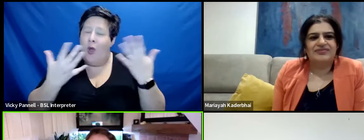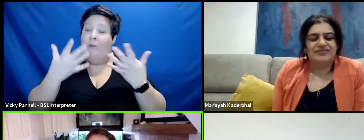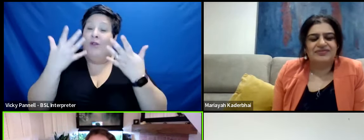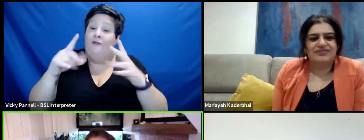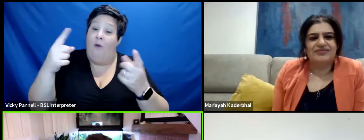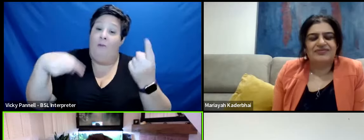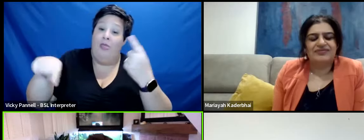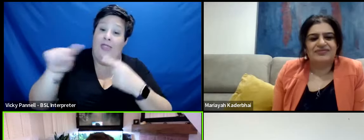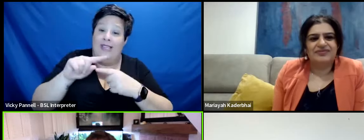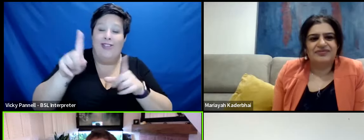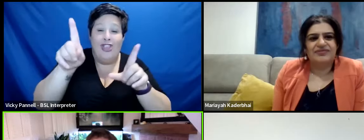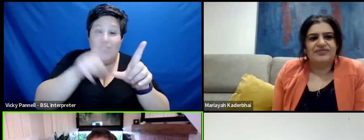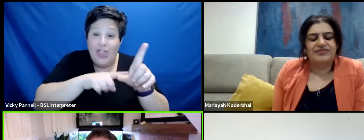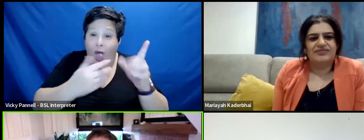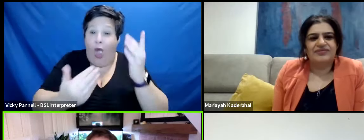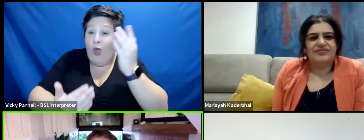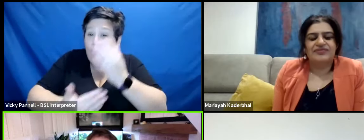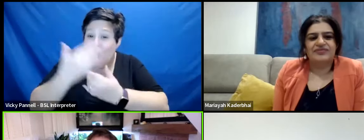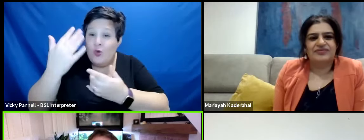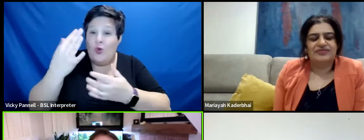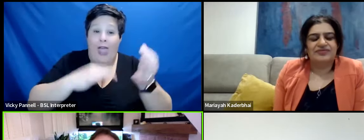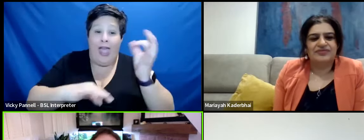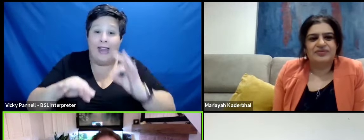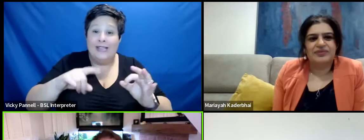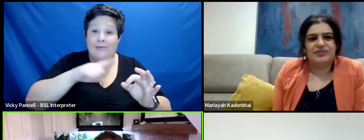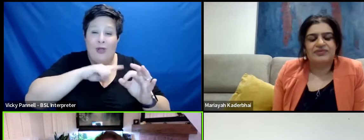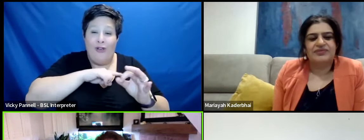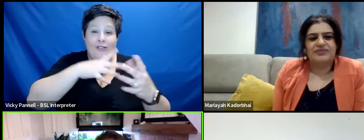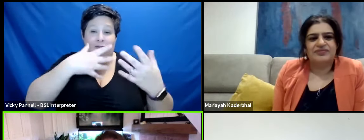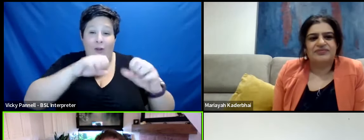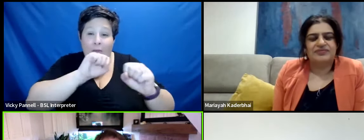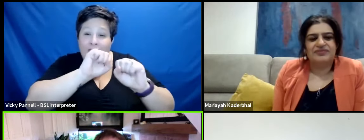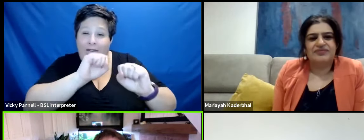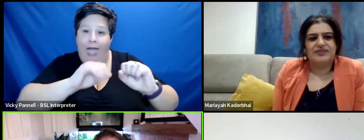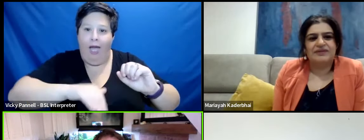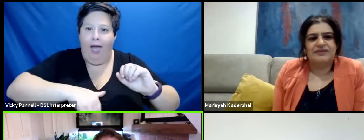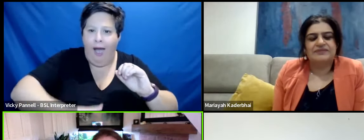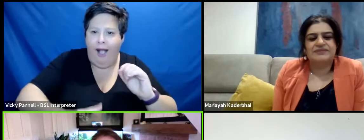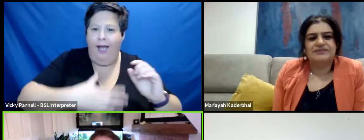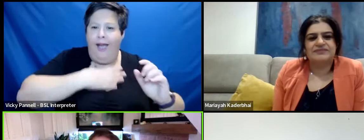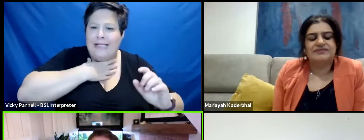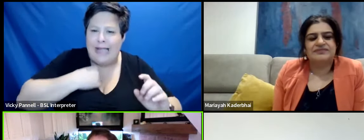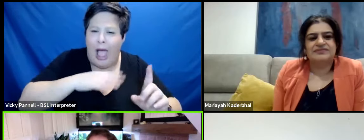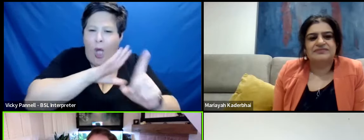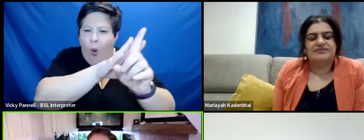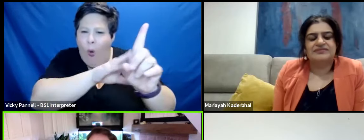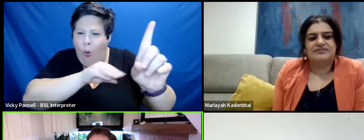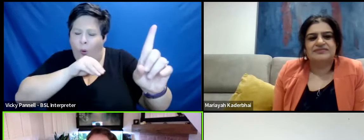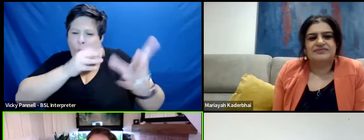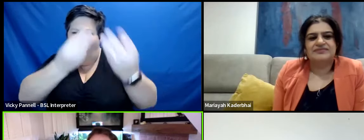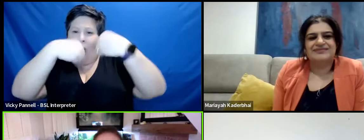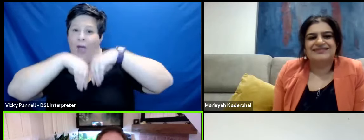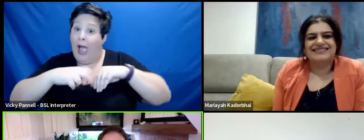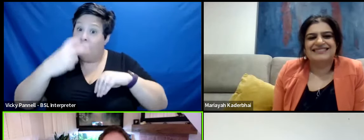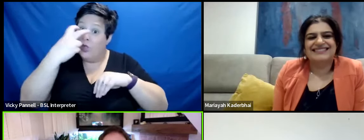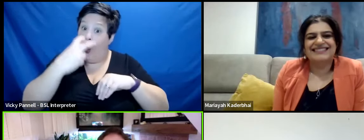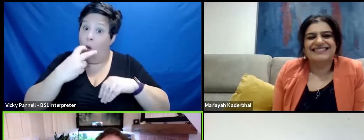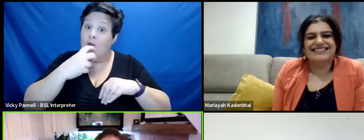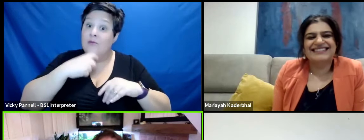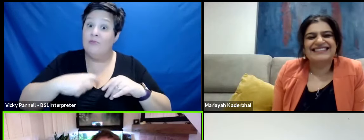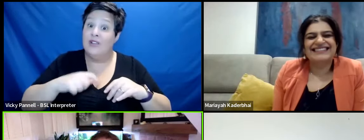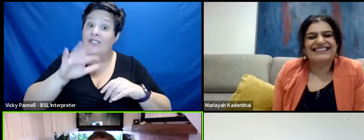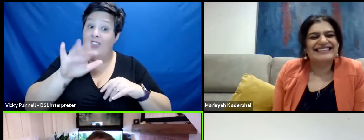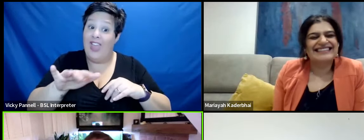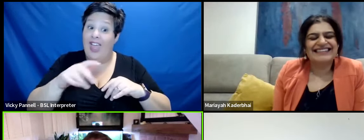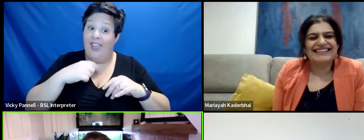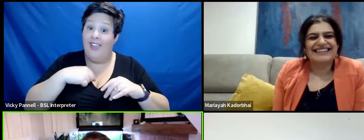and these young up and coming actors because I fed off their hunger as well, do you know what I mean? And I was, I was the oldest, I was the oldest one there, I